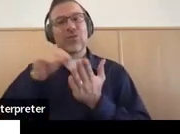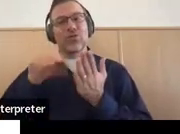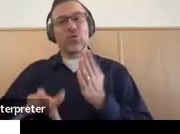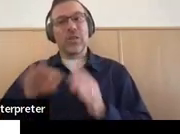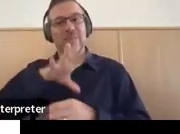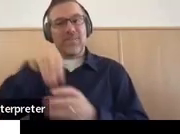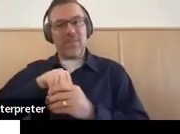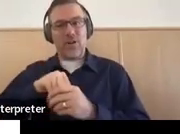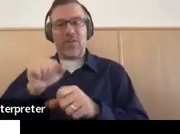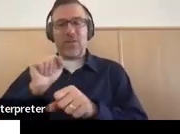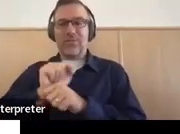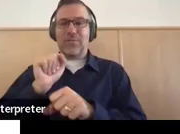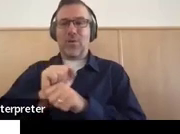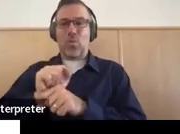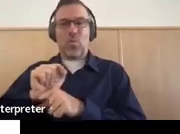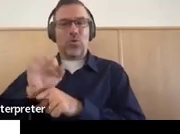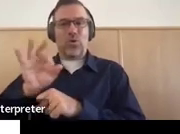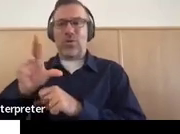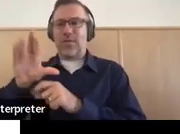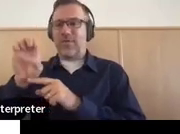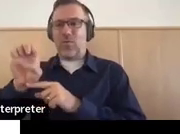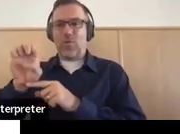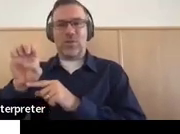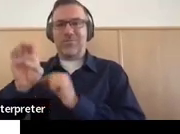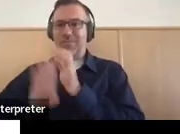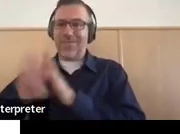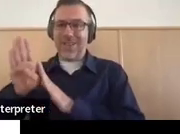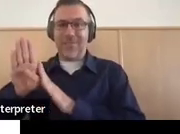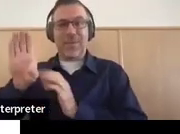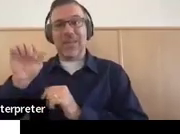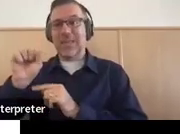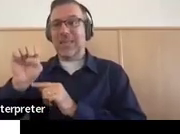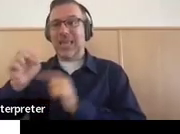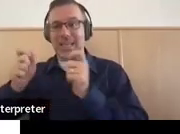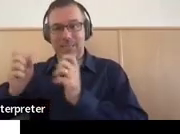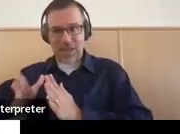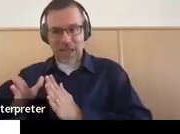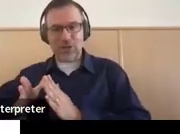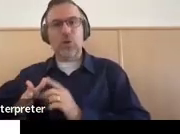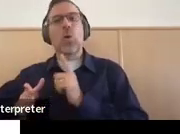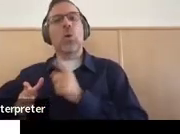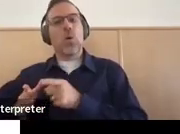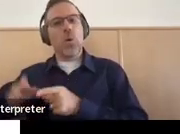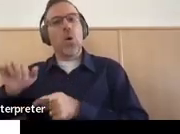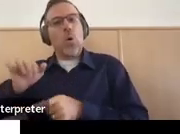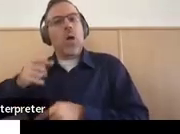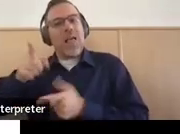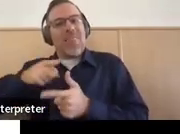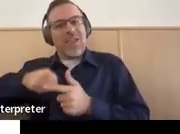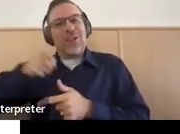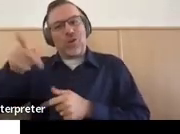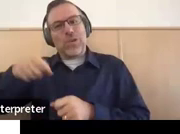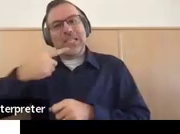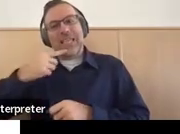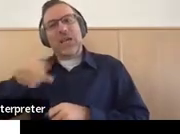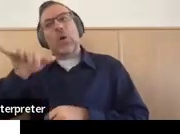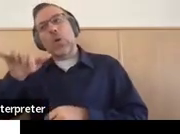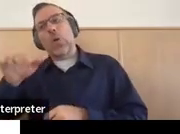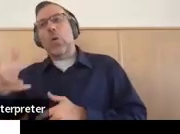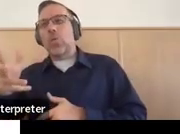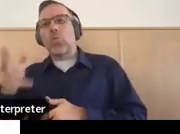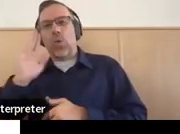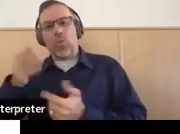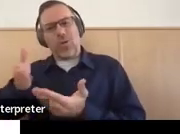case manager, then we would be like, okay, let's look back at